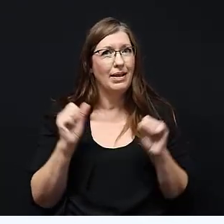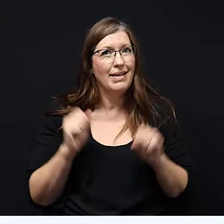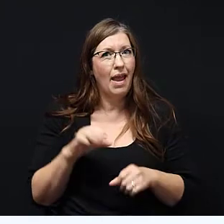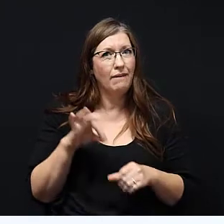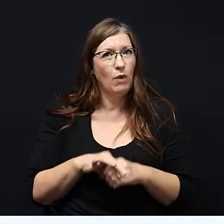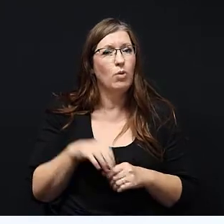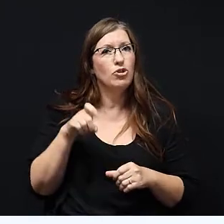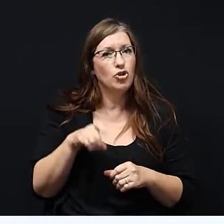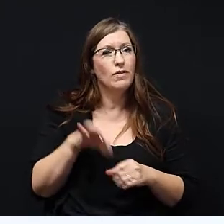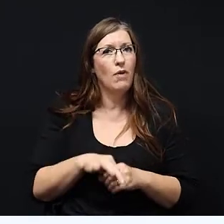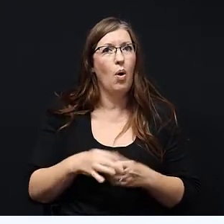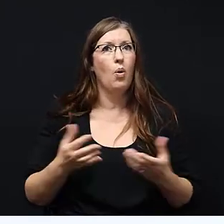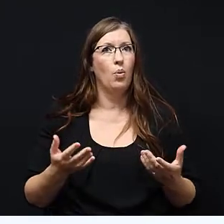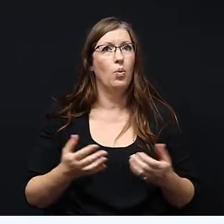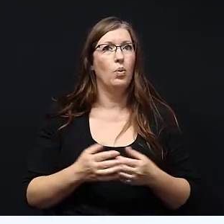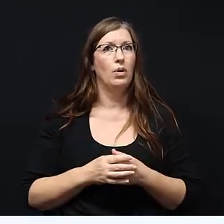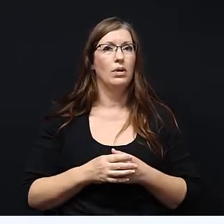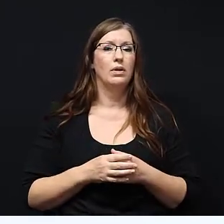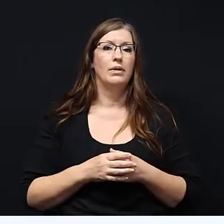can vote and we should vote.